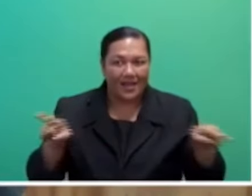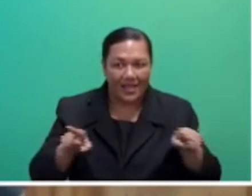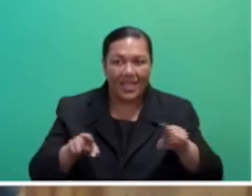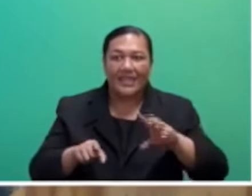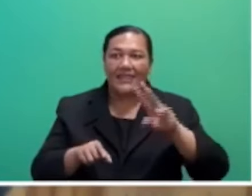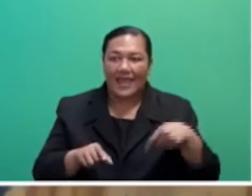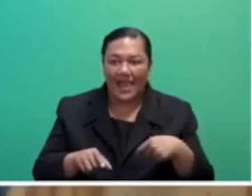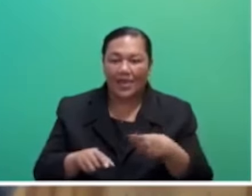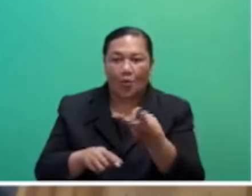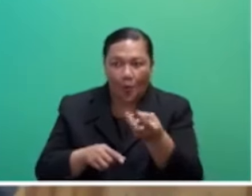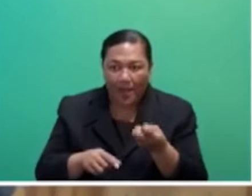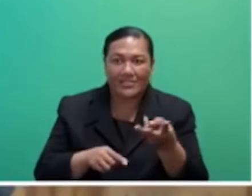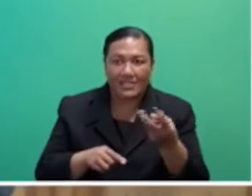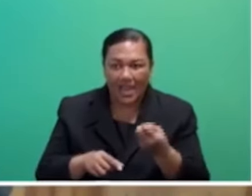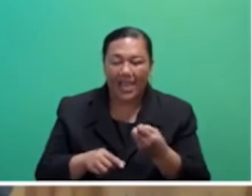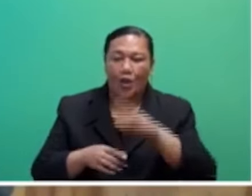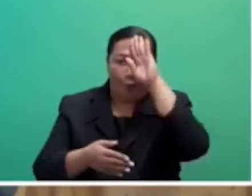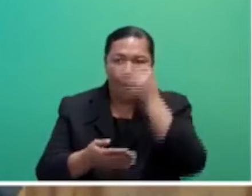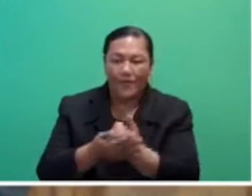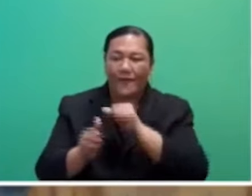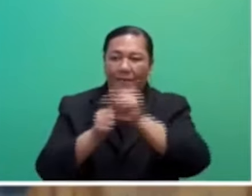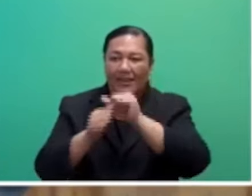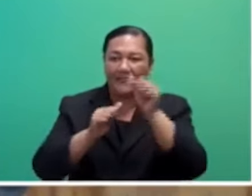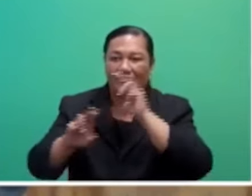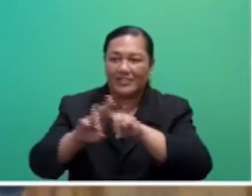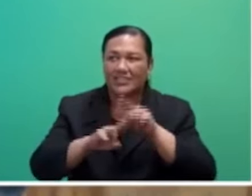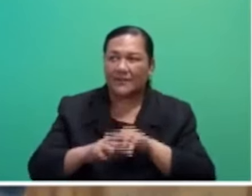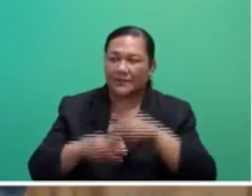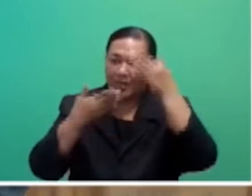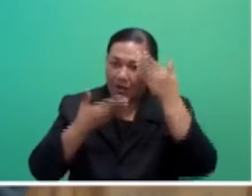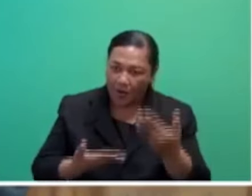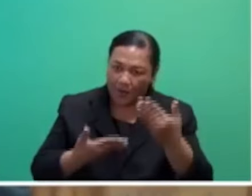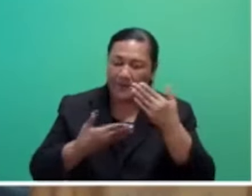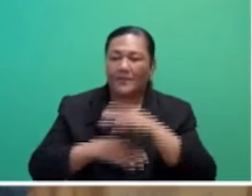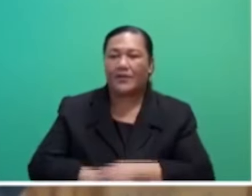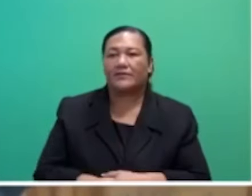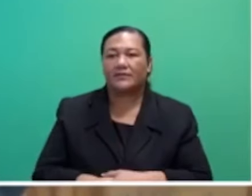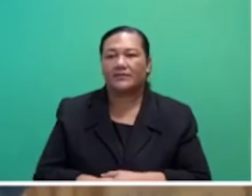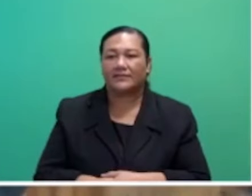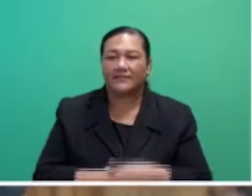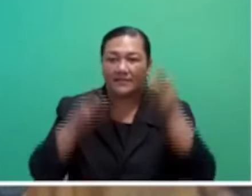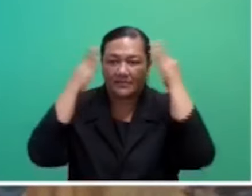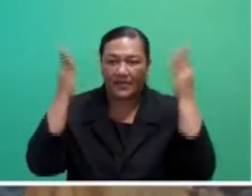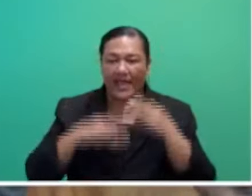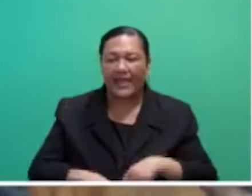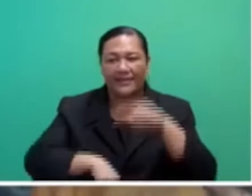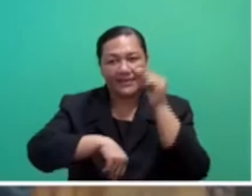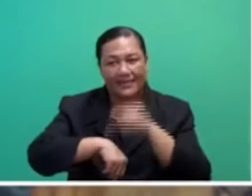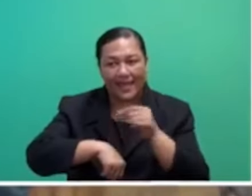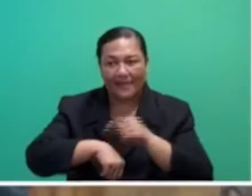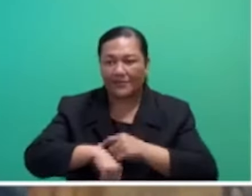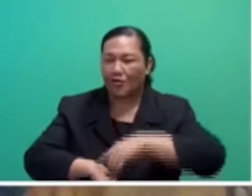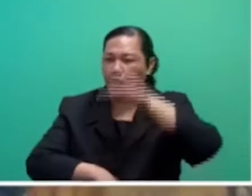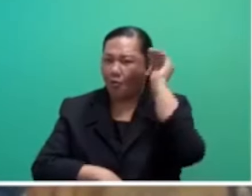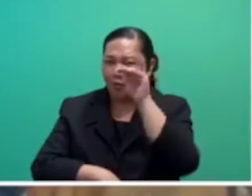paycheck and hoping for a better Fiji. Honourable Speaker, it's time to call for a stop of just